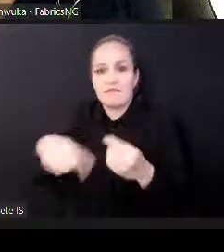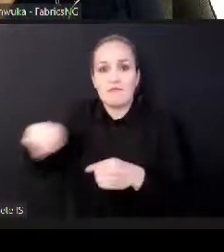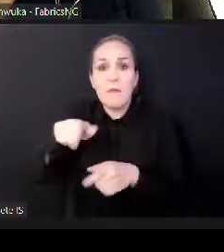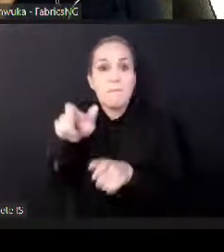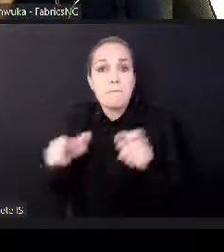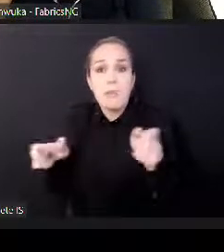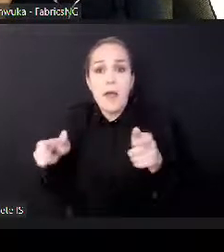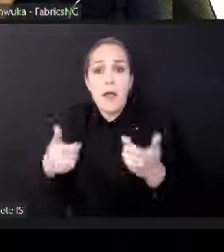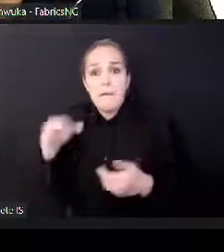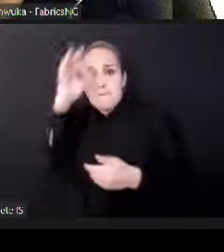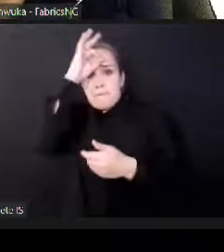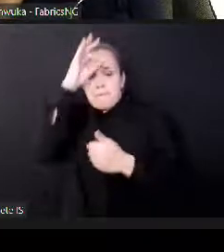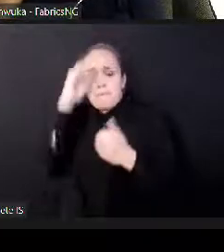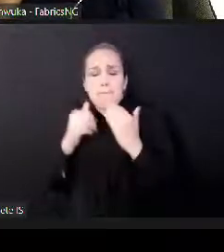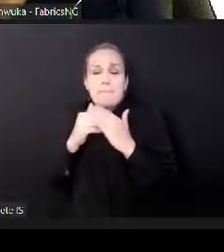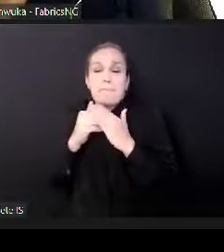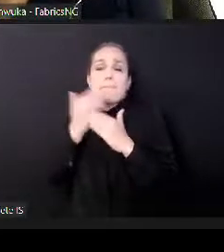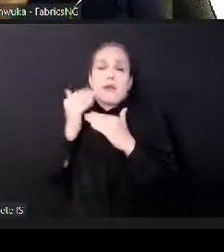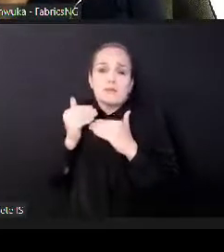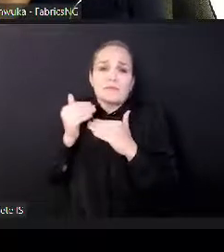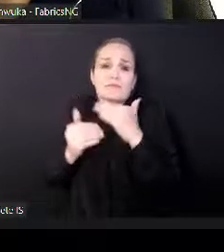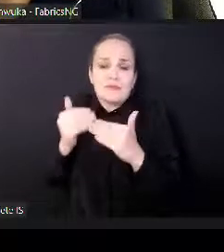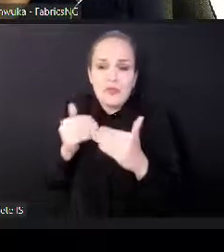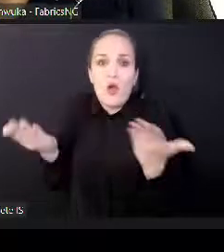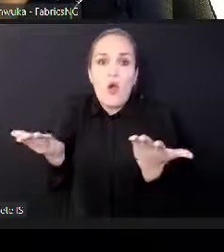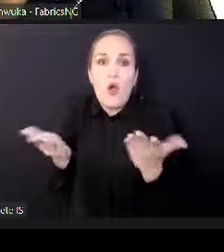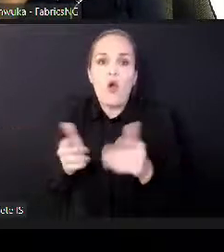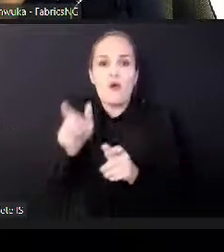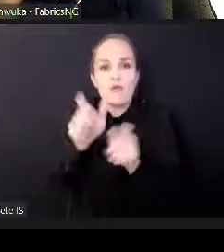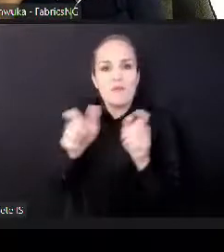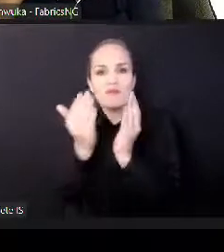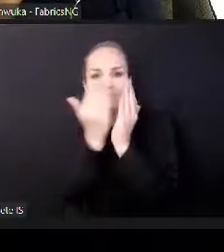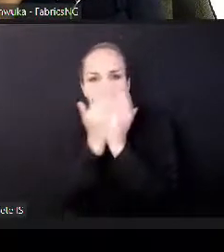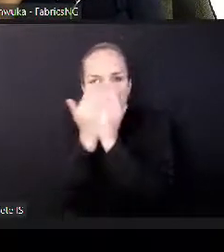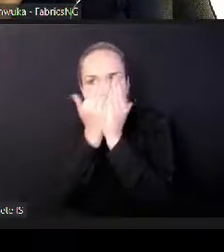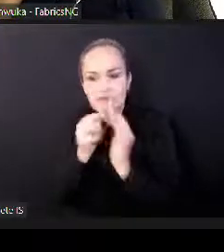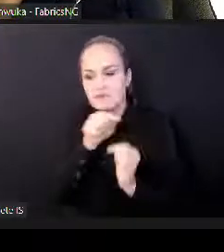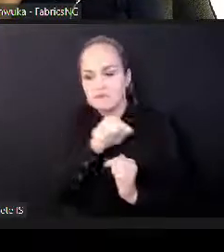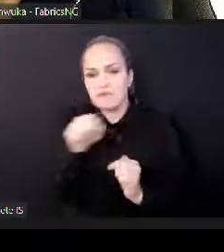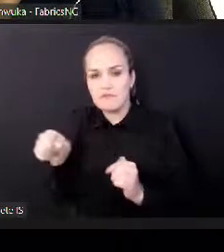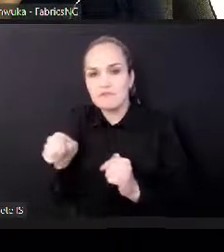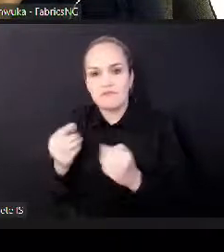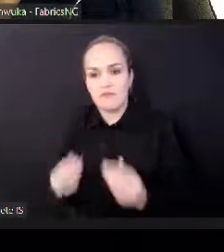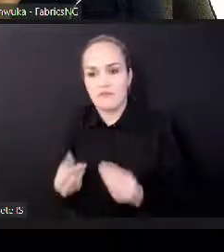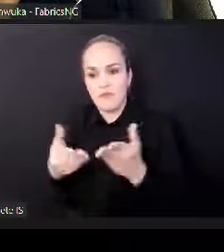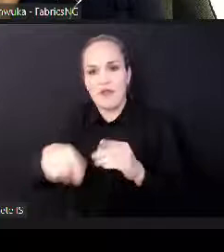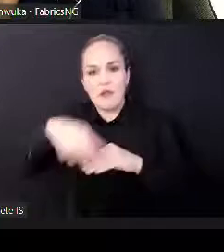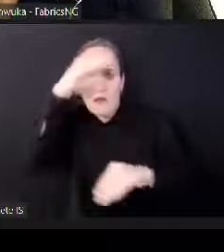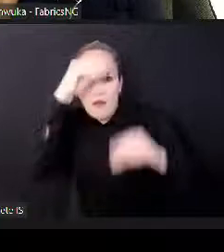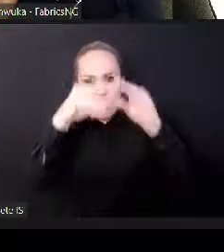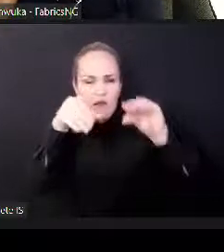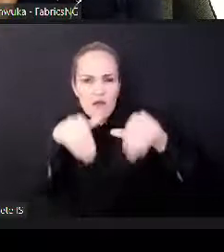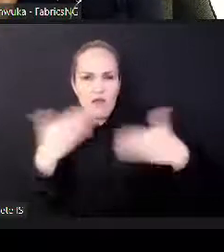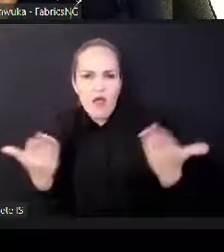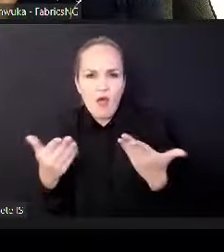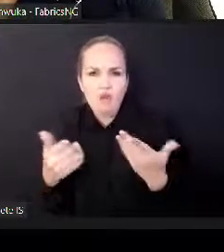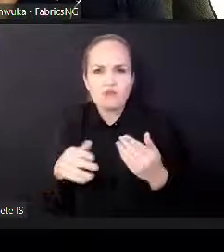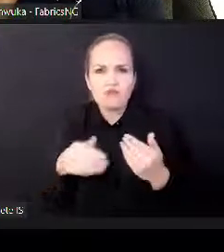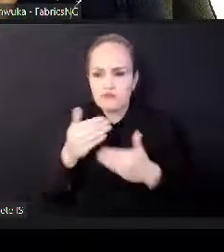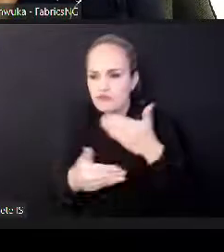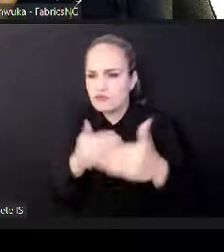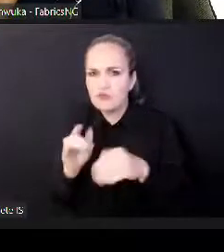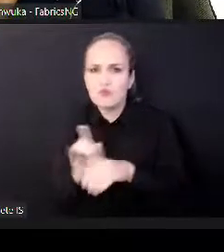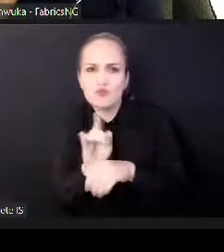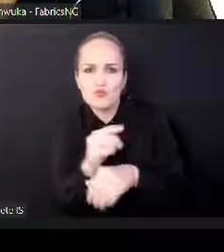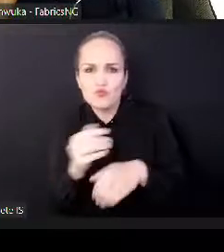a university, a college to do an animation lab. And we can go on and